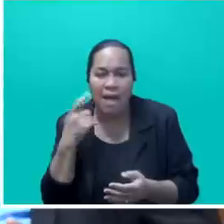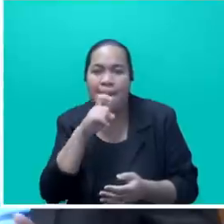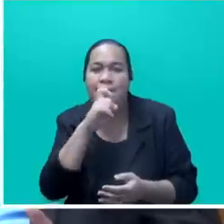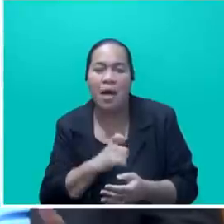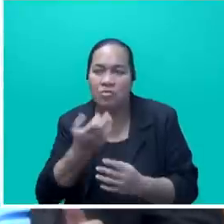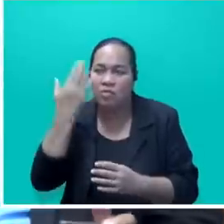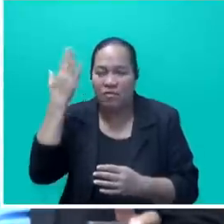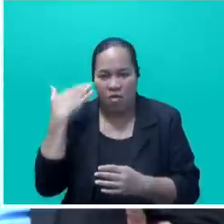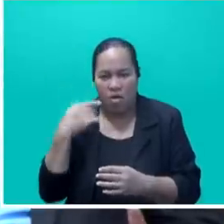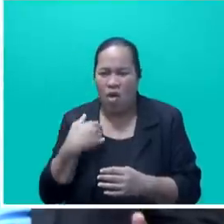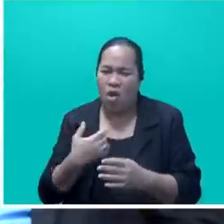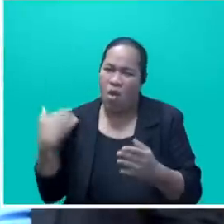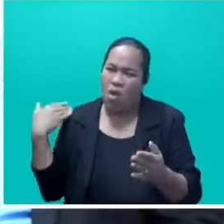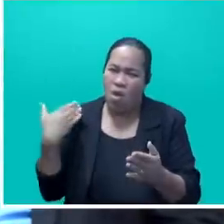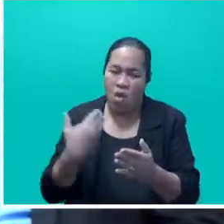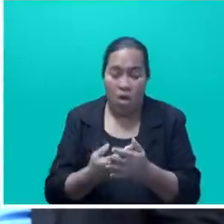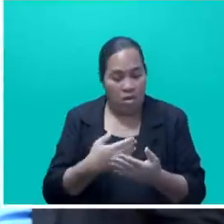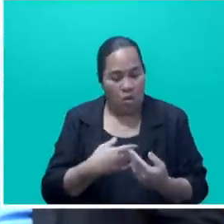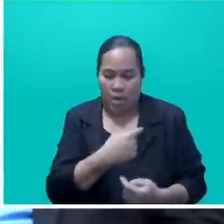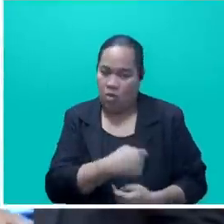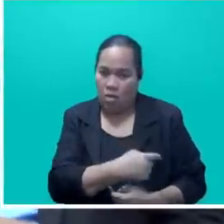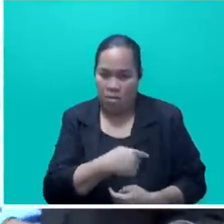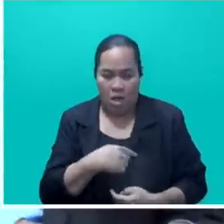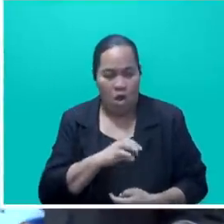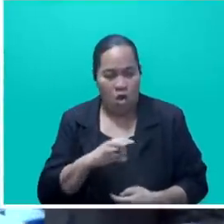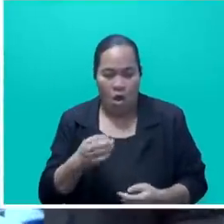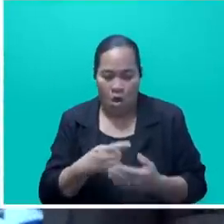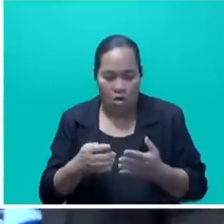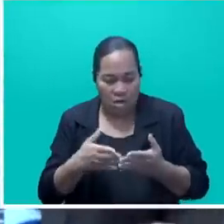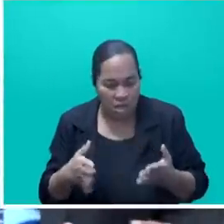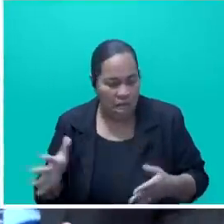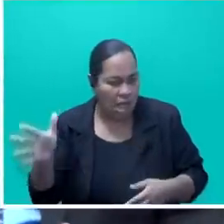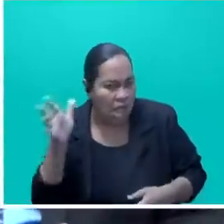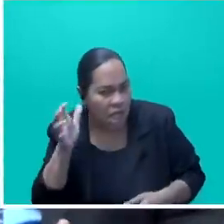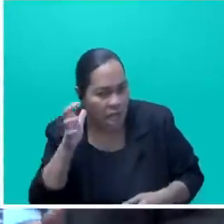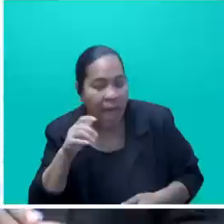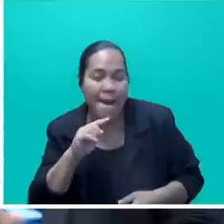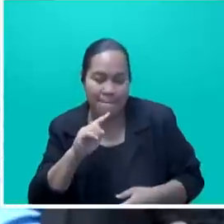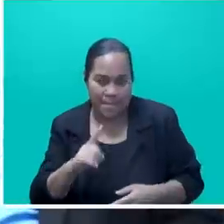long. We made a commitment not just to hear, but to listen and to act.